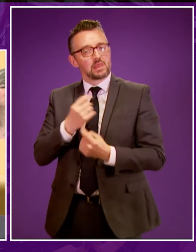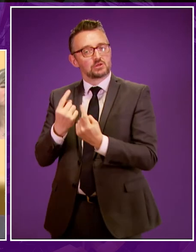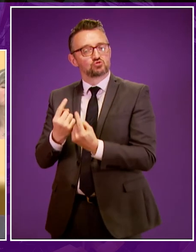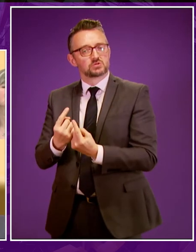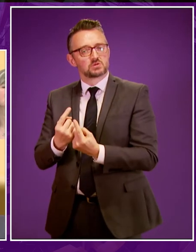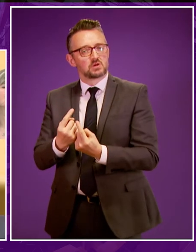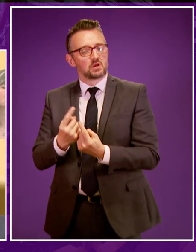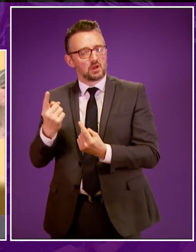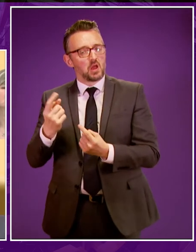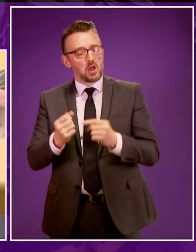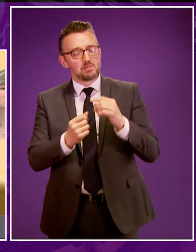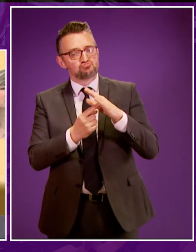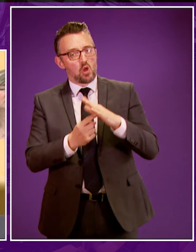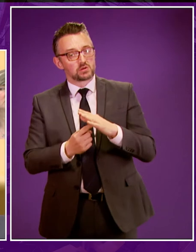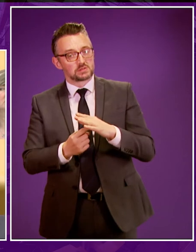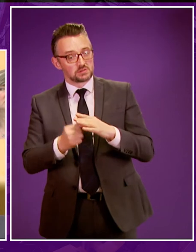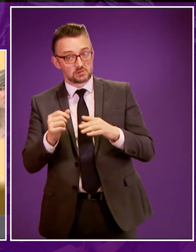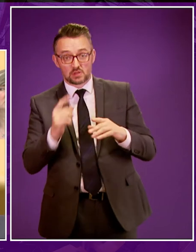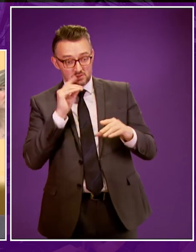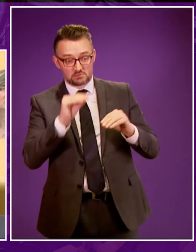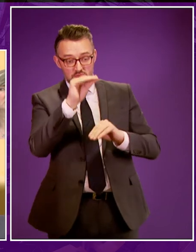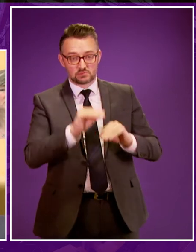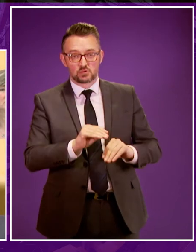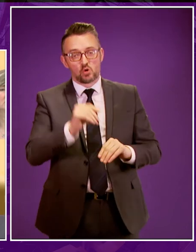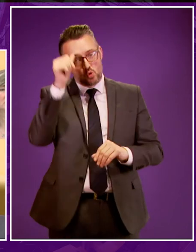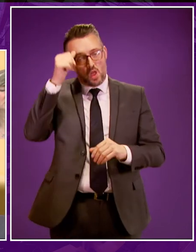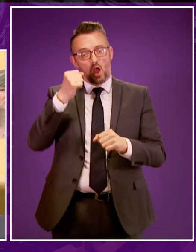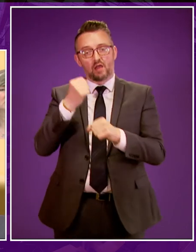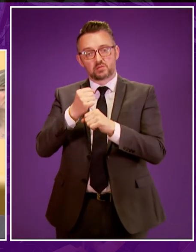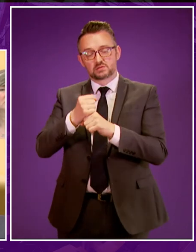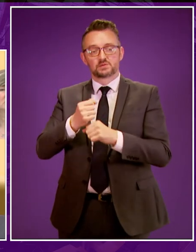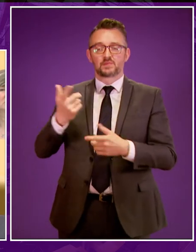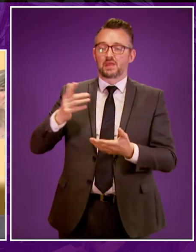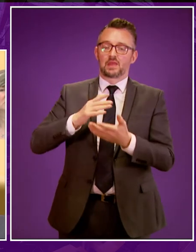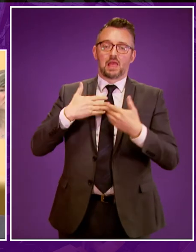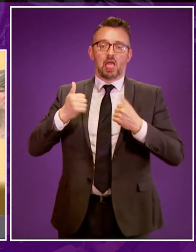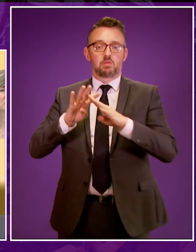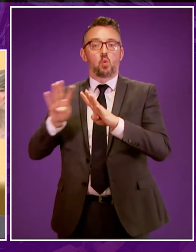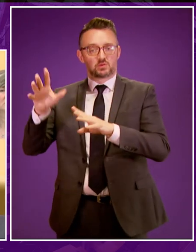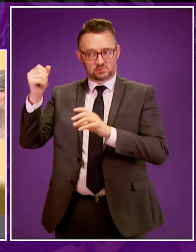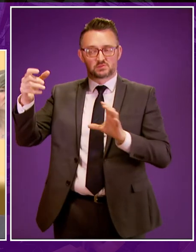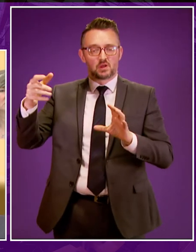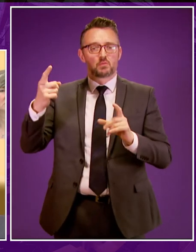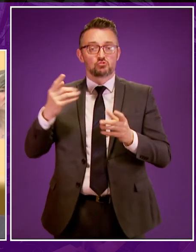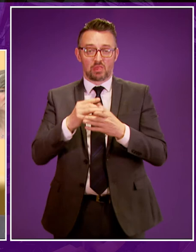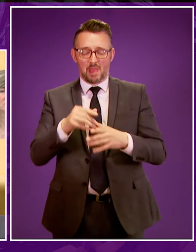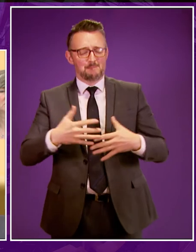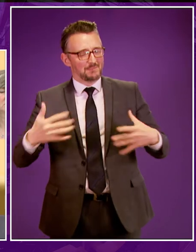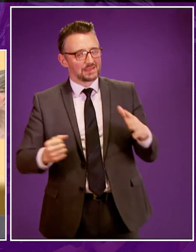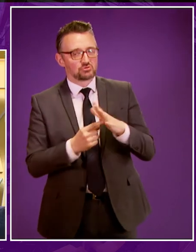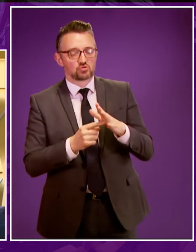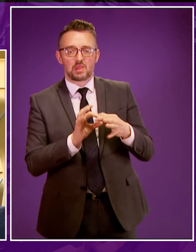what priority are you able to give that I appreciate what you say about the government's role and health board's role but clearly that's a key issue for young people.